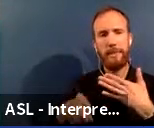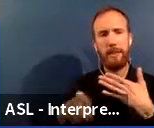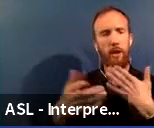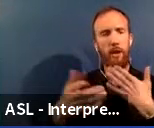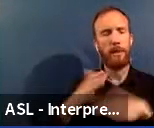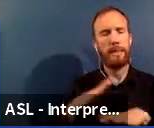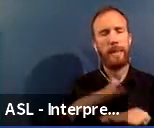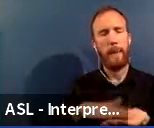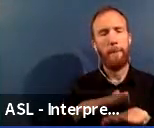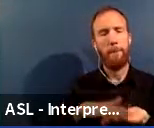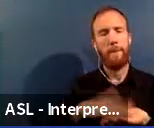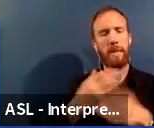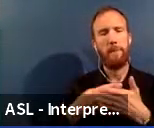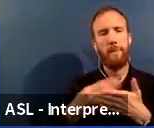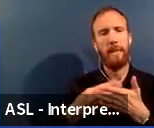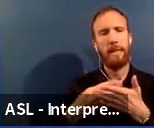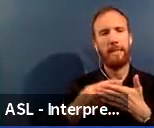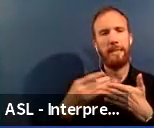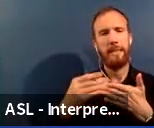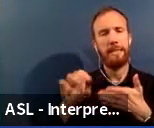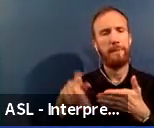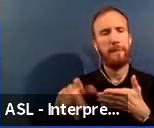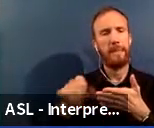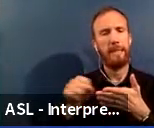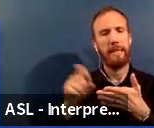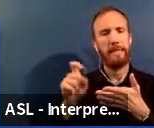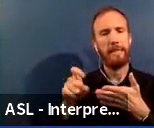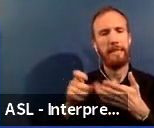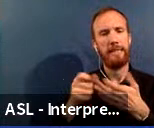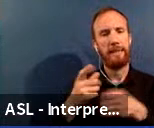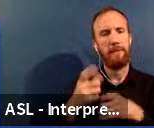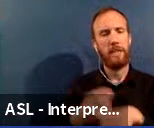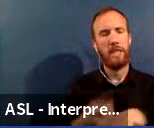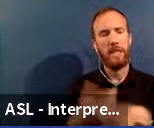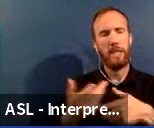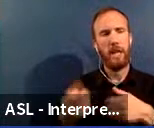funding level that CPS requires annually for capital?